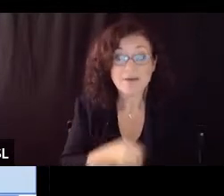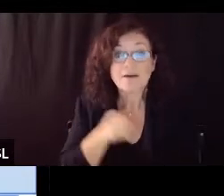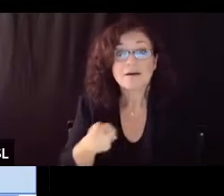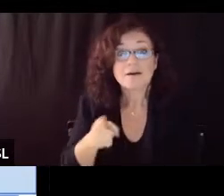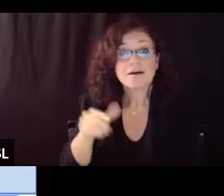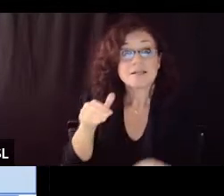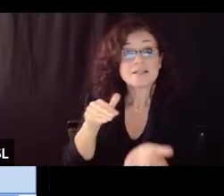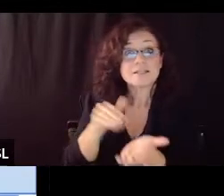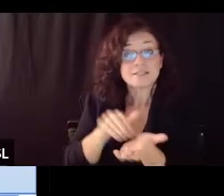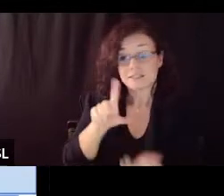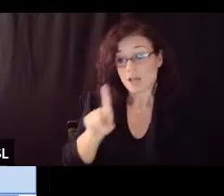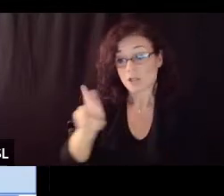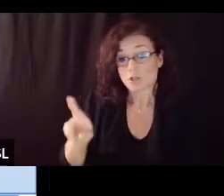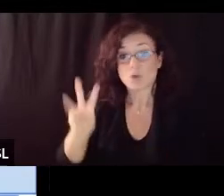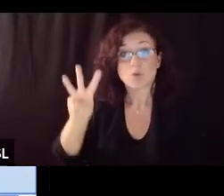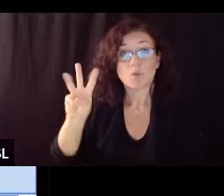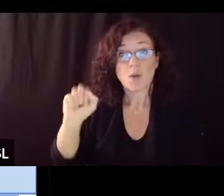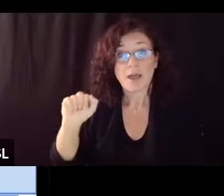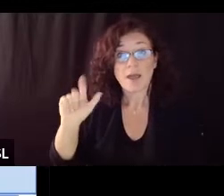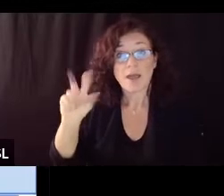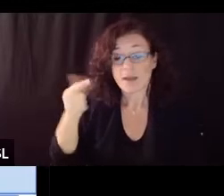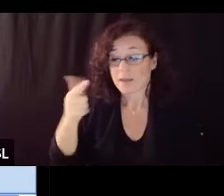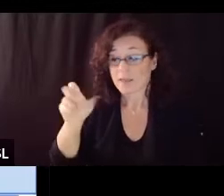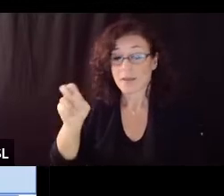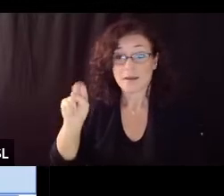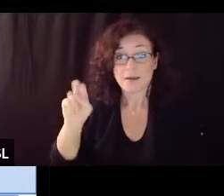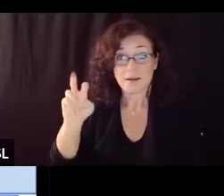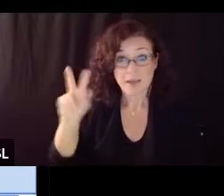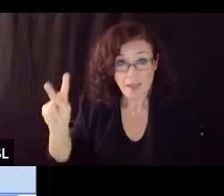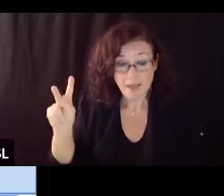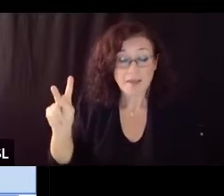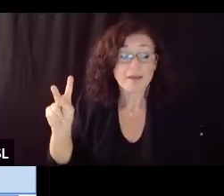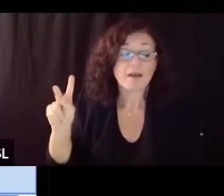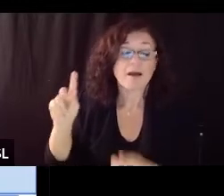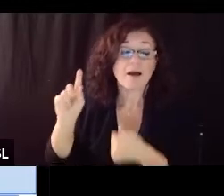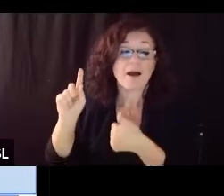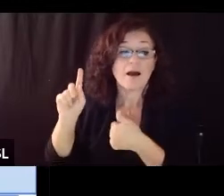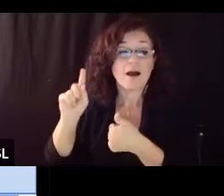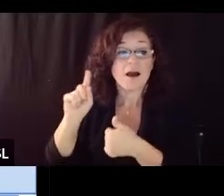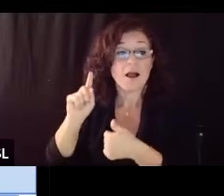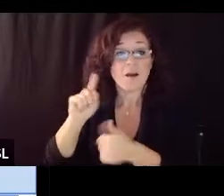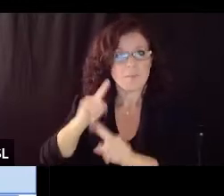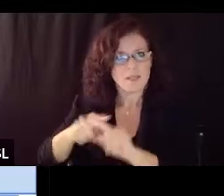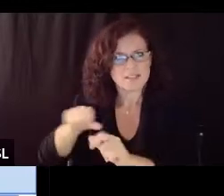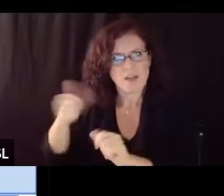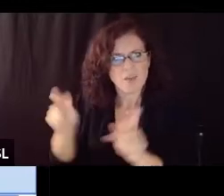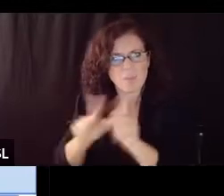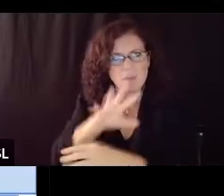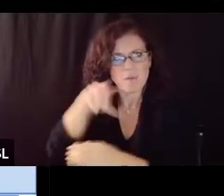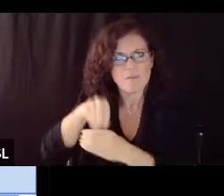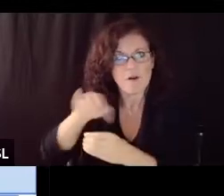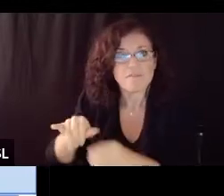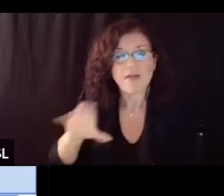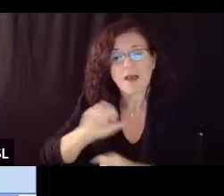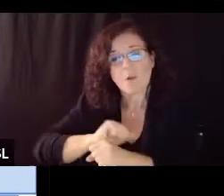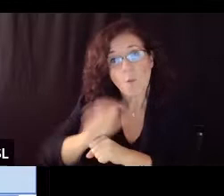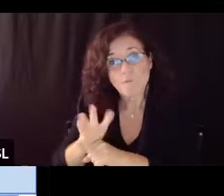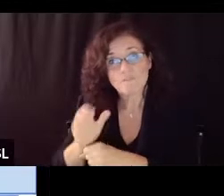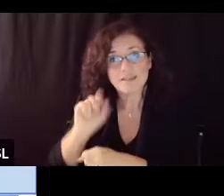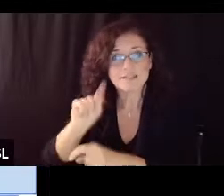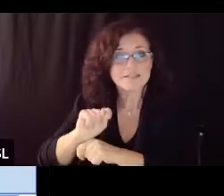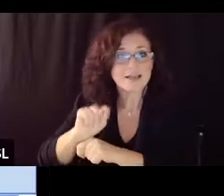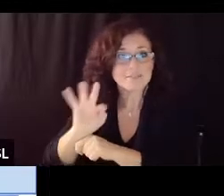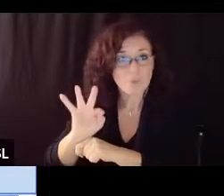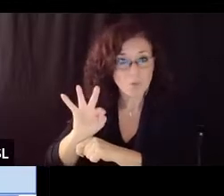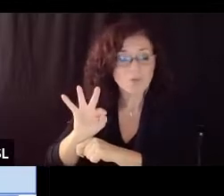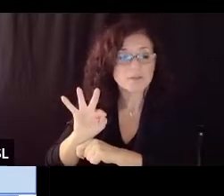with dr becky and i in a new covet 19 task force that we've put together we'll be reassessing and um looking